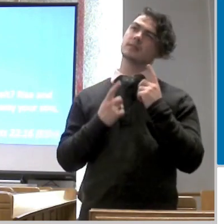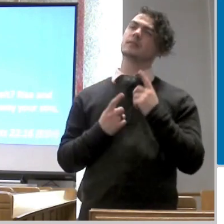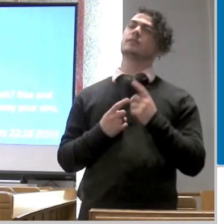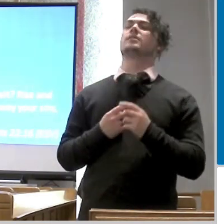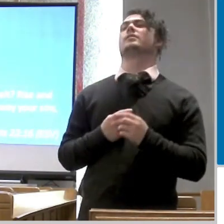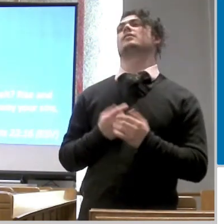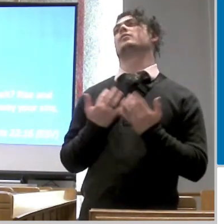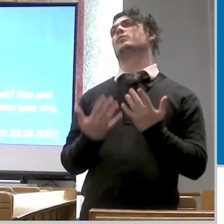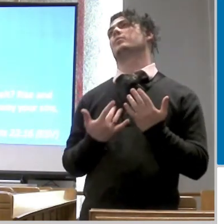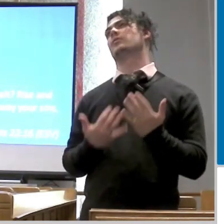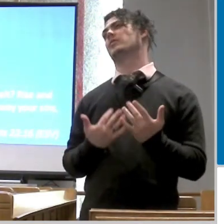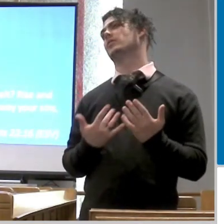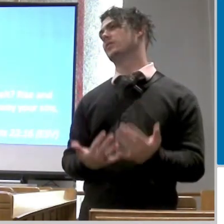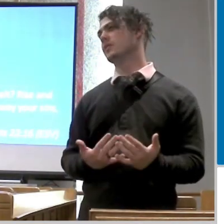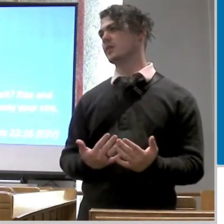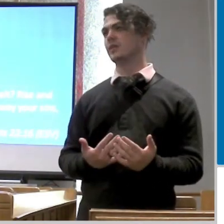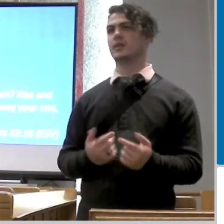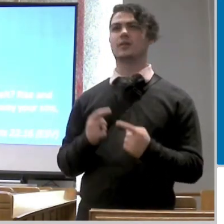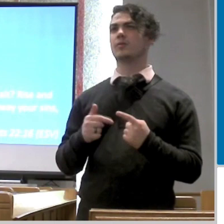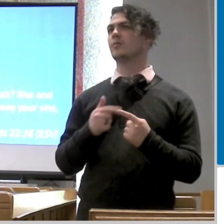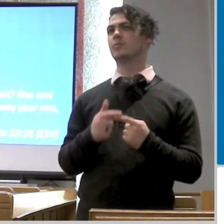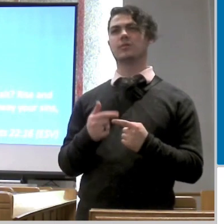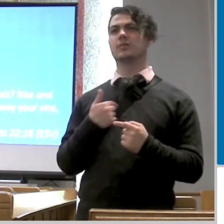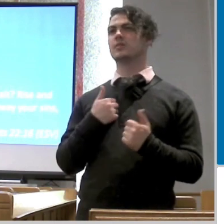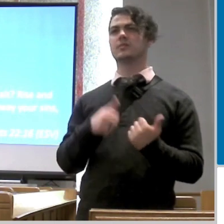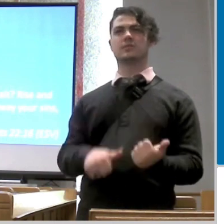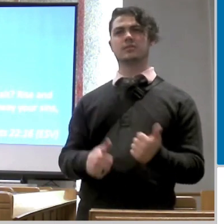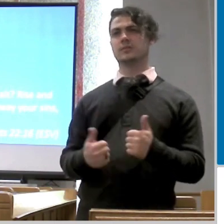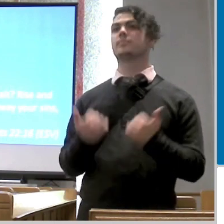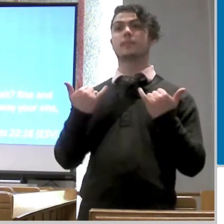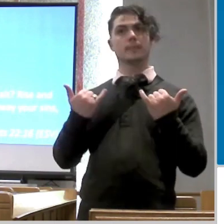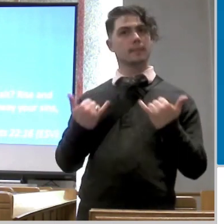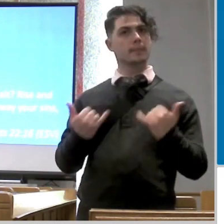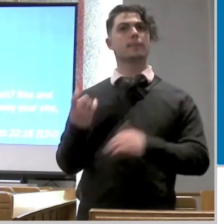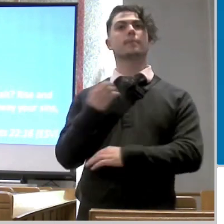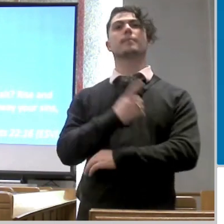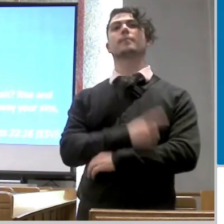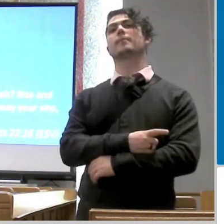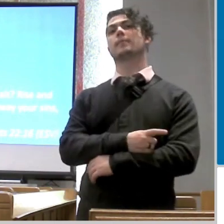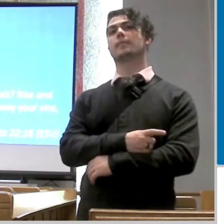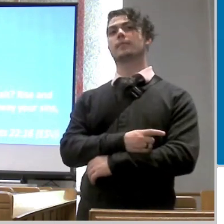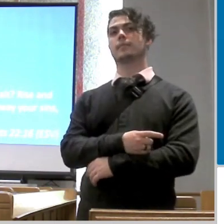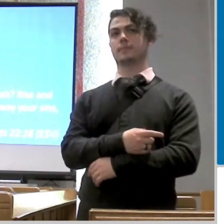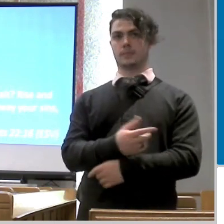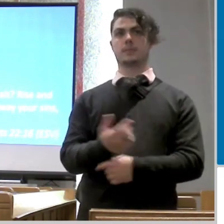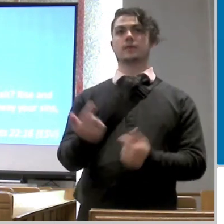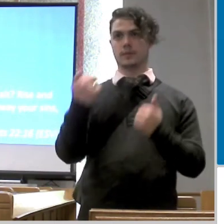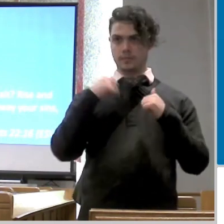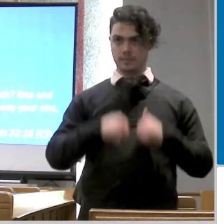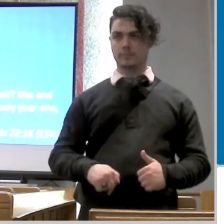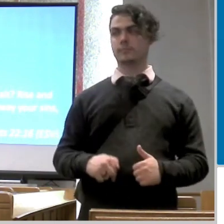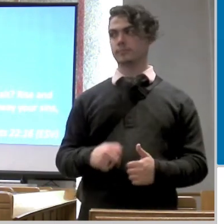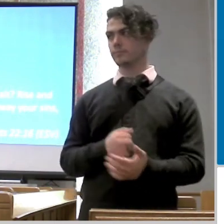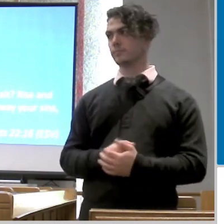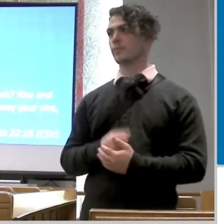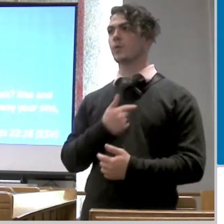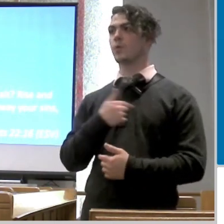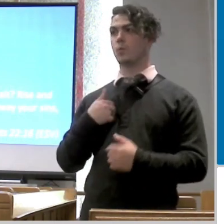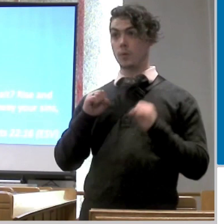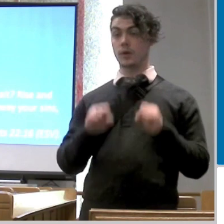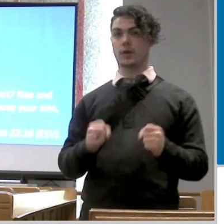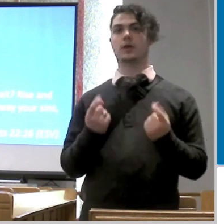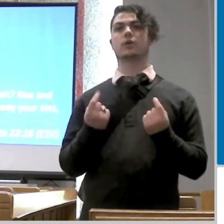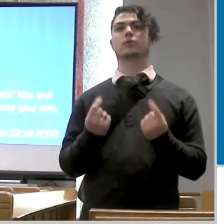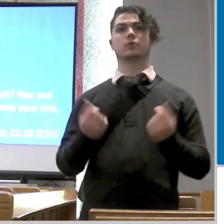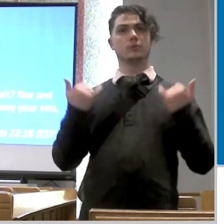contemplating who's been wondering when am i going to do this today is the day right let's let's do it we we can make that